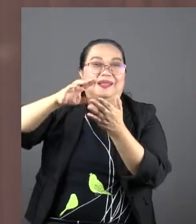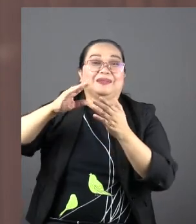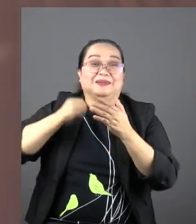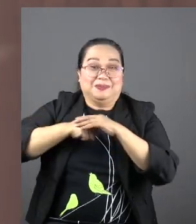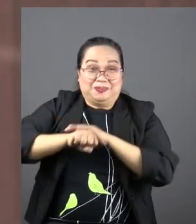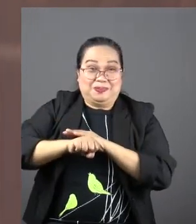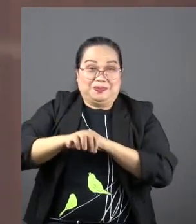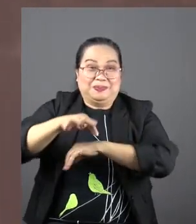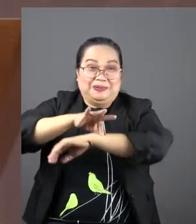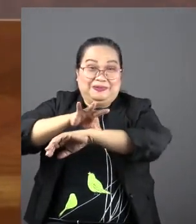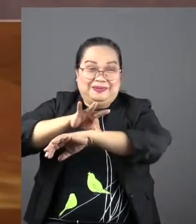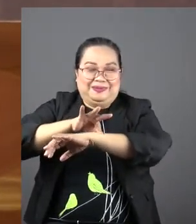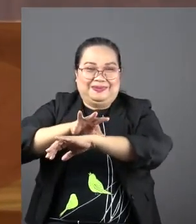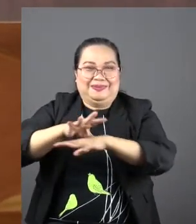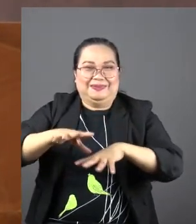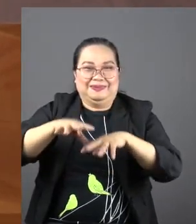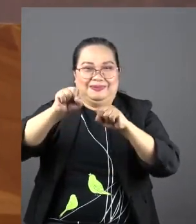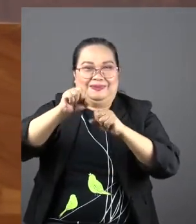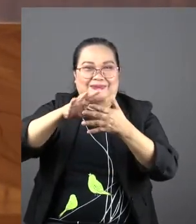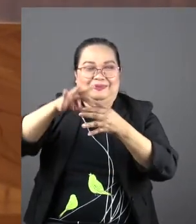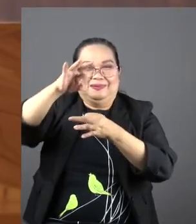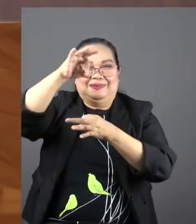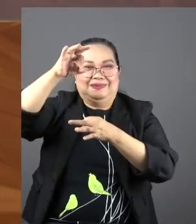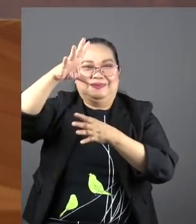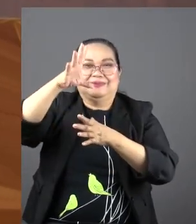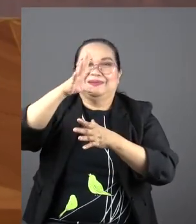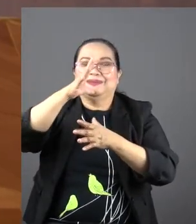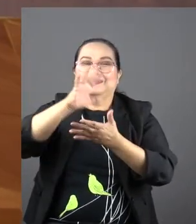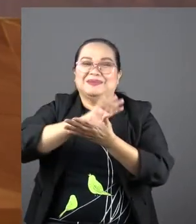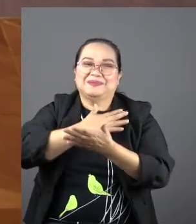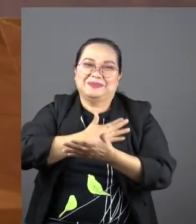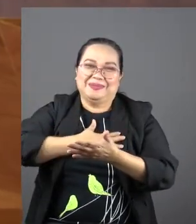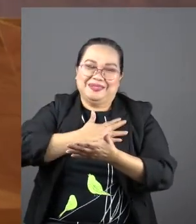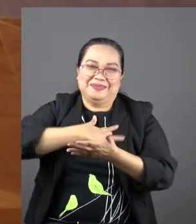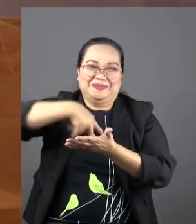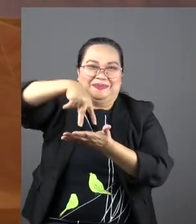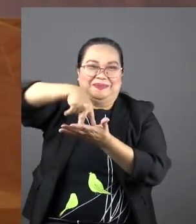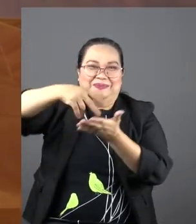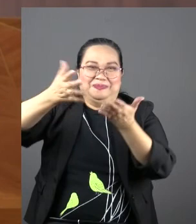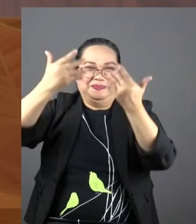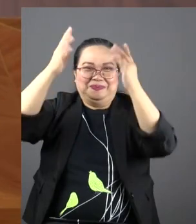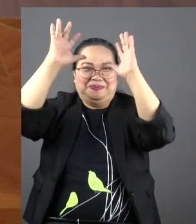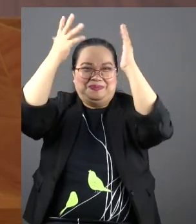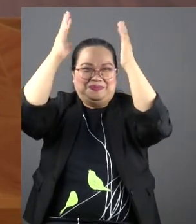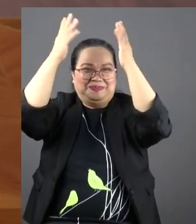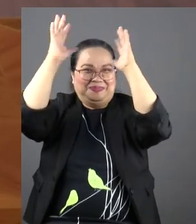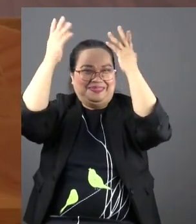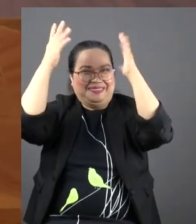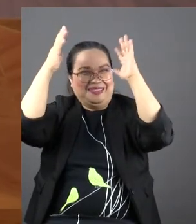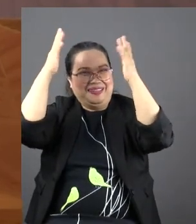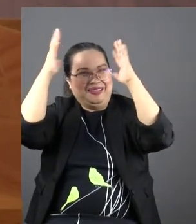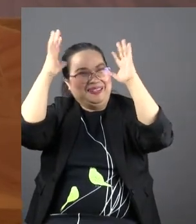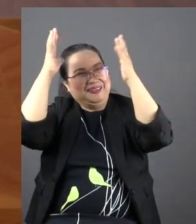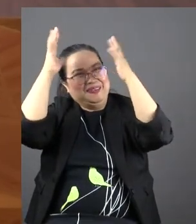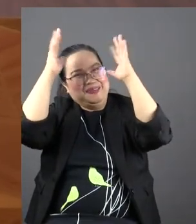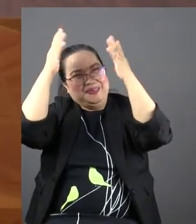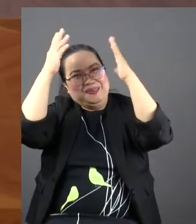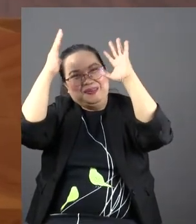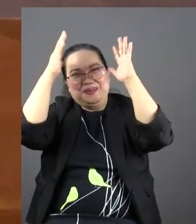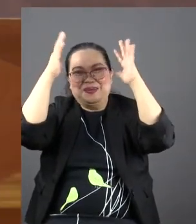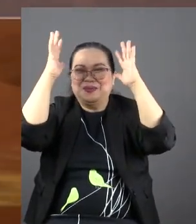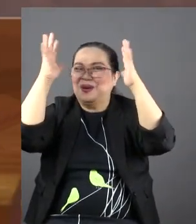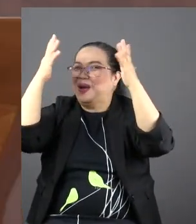Biological, adoptive, spiritual moms, to please rise. Let's give them a round of applause. Yes. Come on.